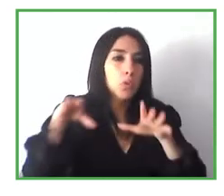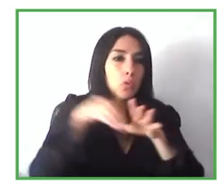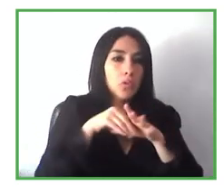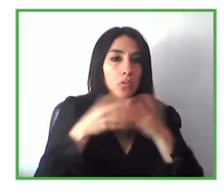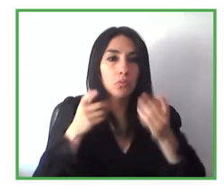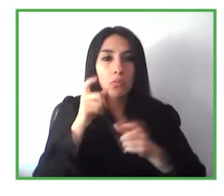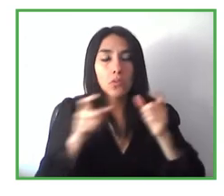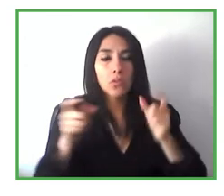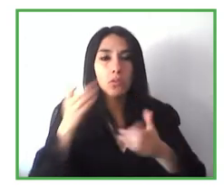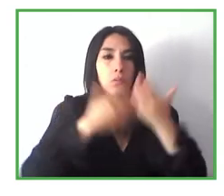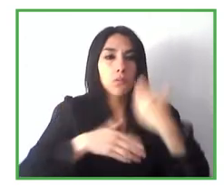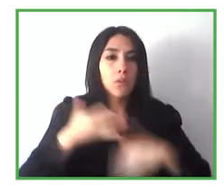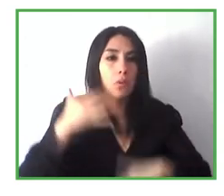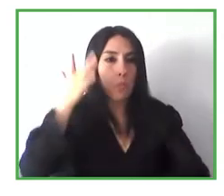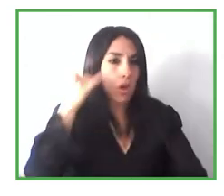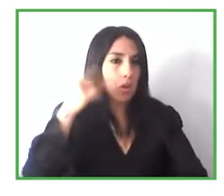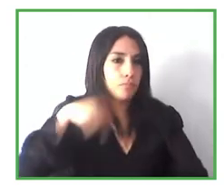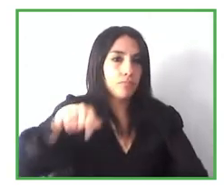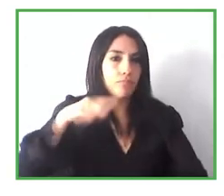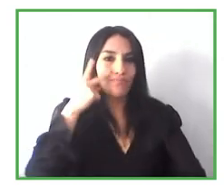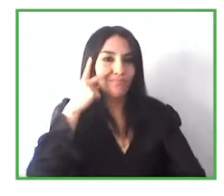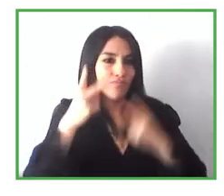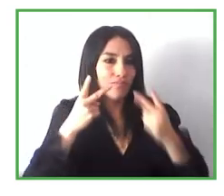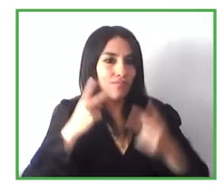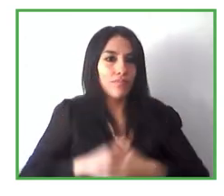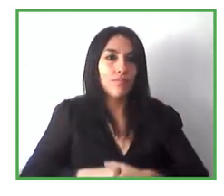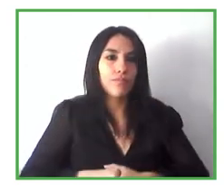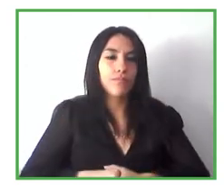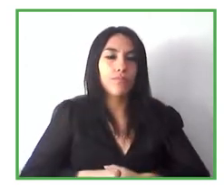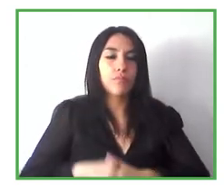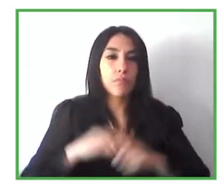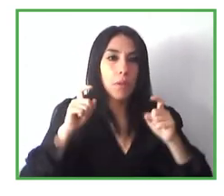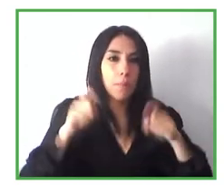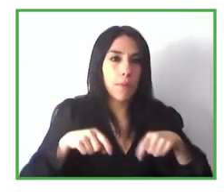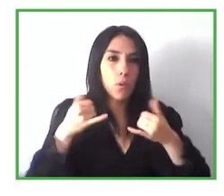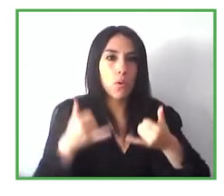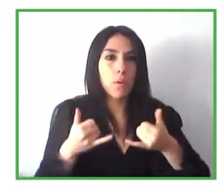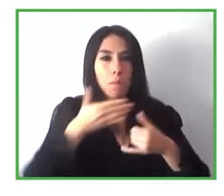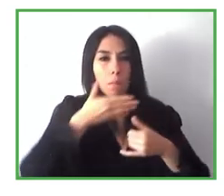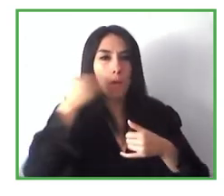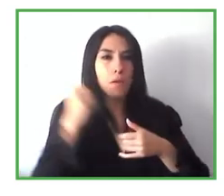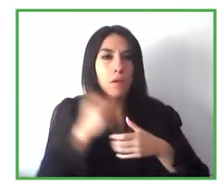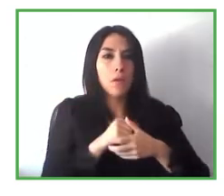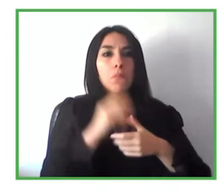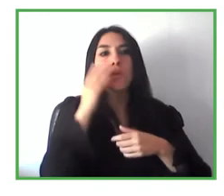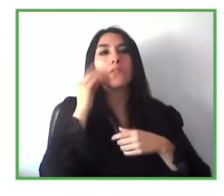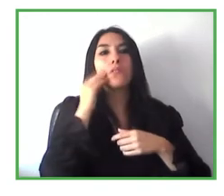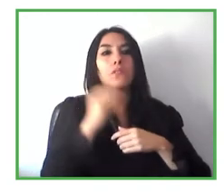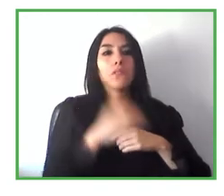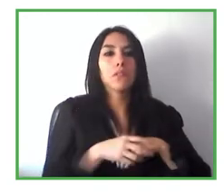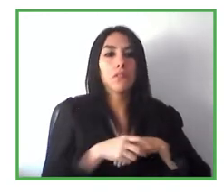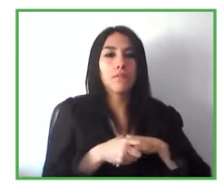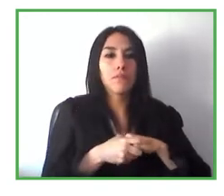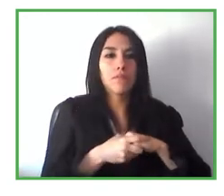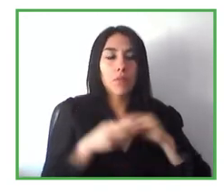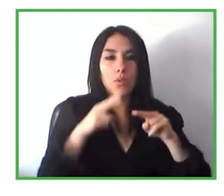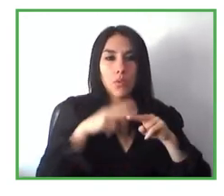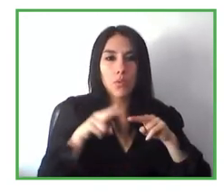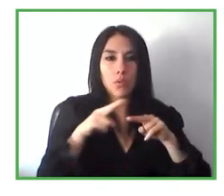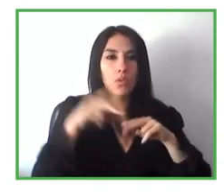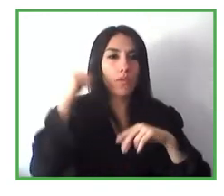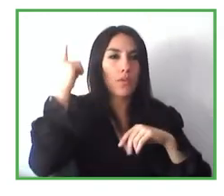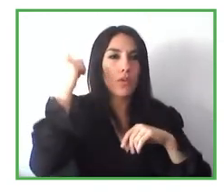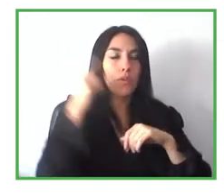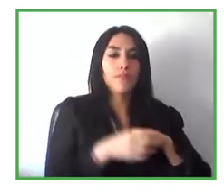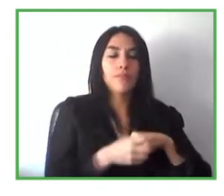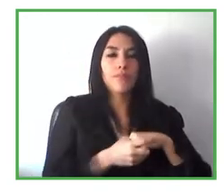Because we are seeing that what you are implementing, what it wants to do is to improve the experience of the user. And we know